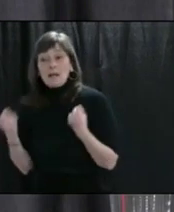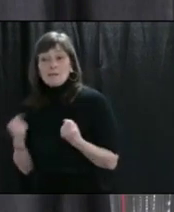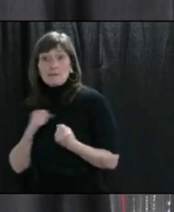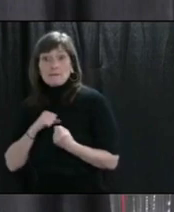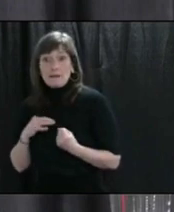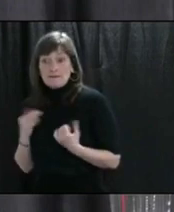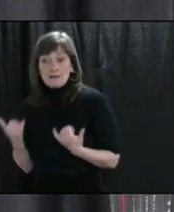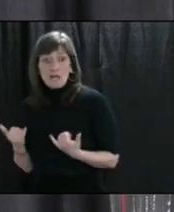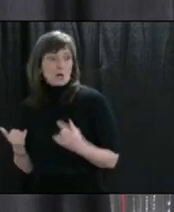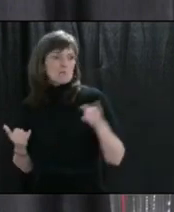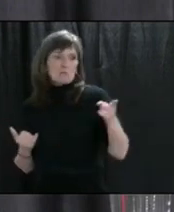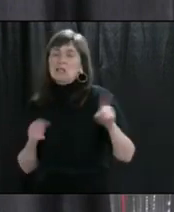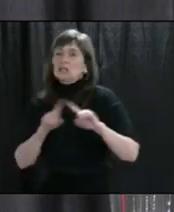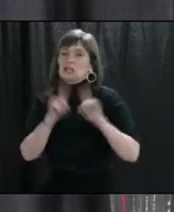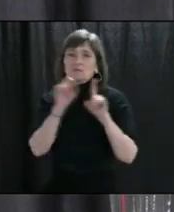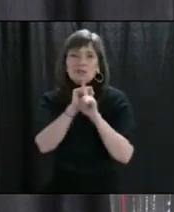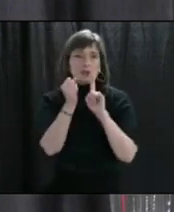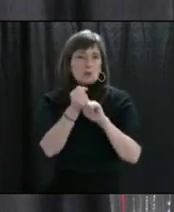the situation there.